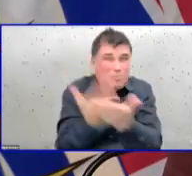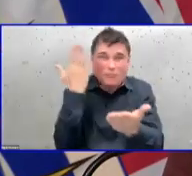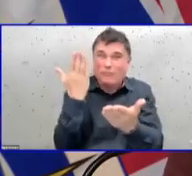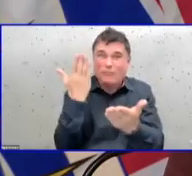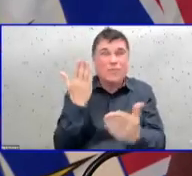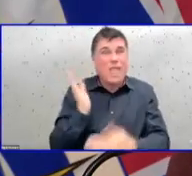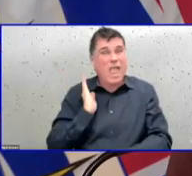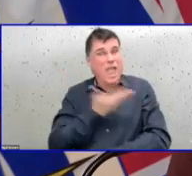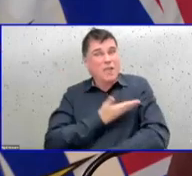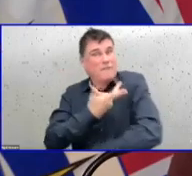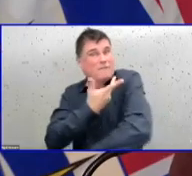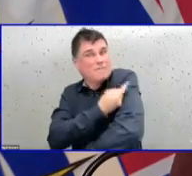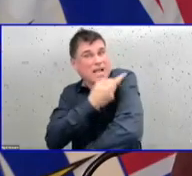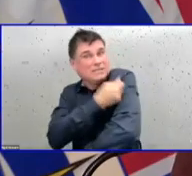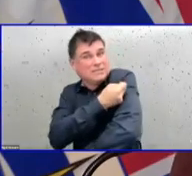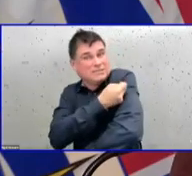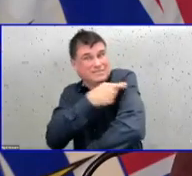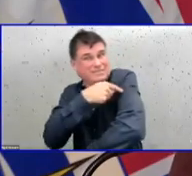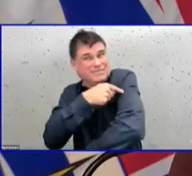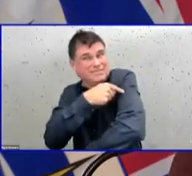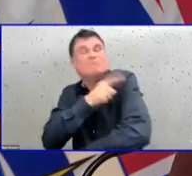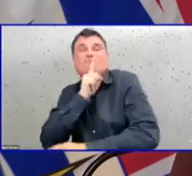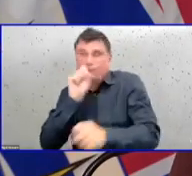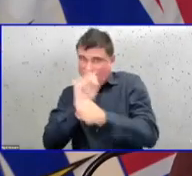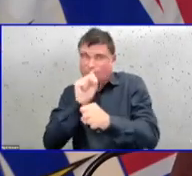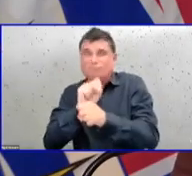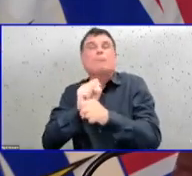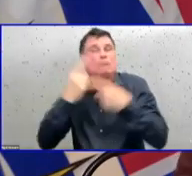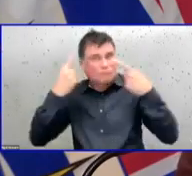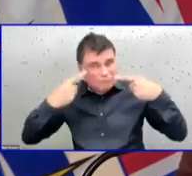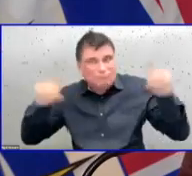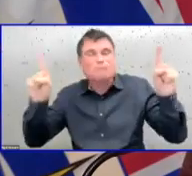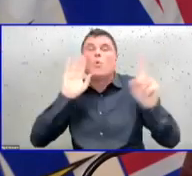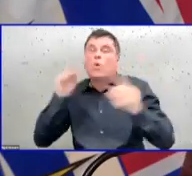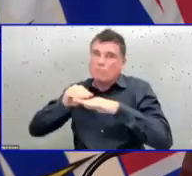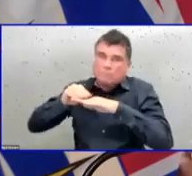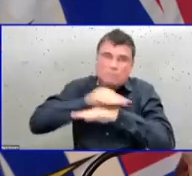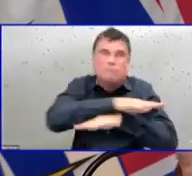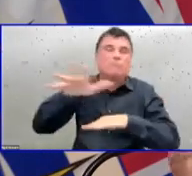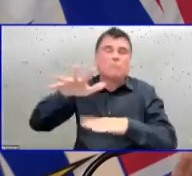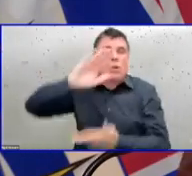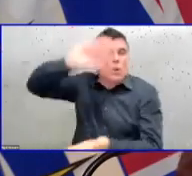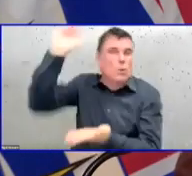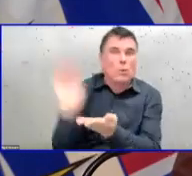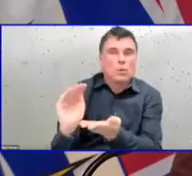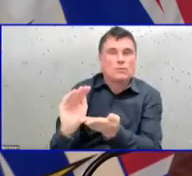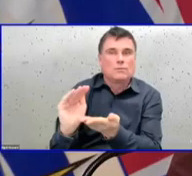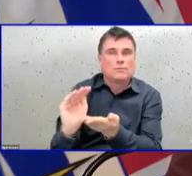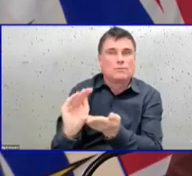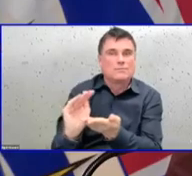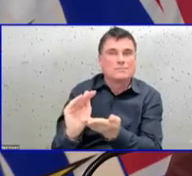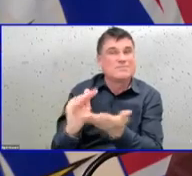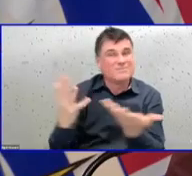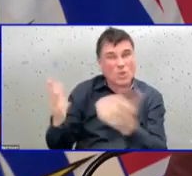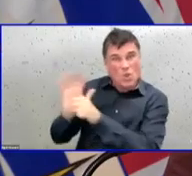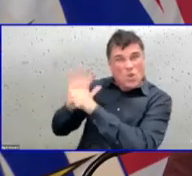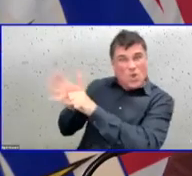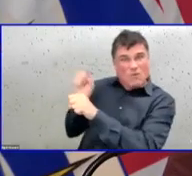This is now a preventable disease, particularly severe illness hospitalizations.